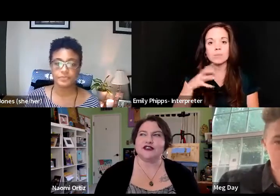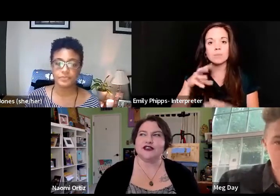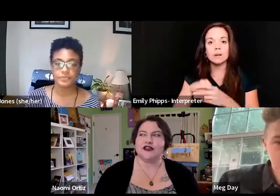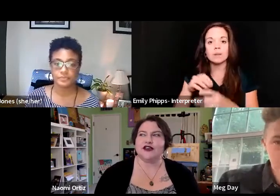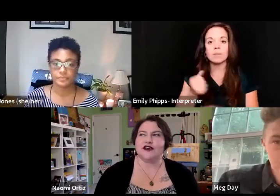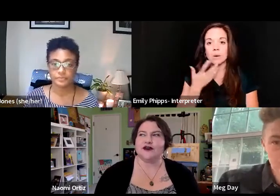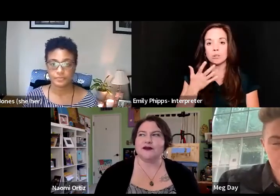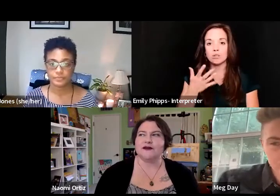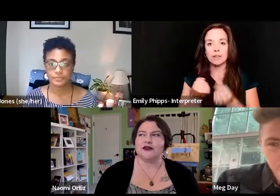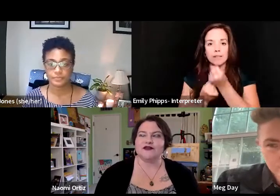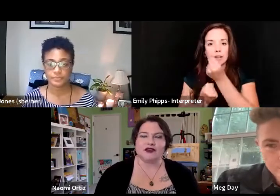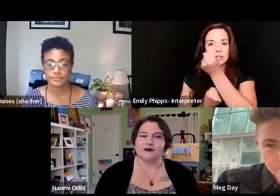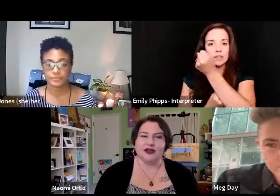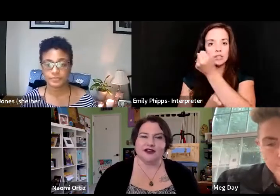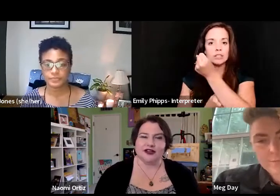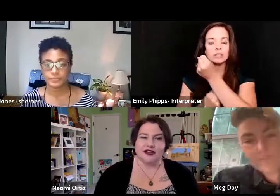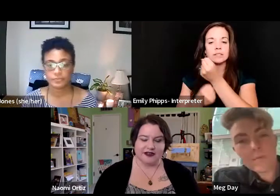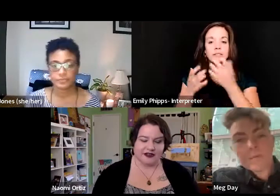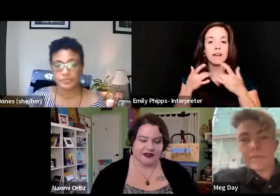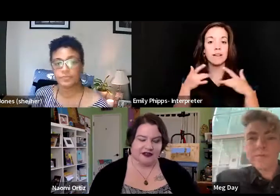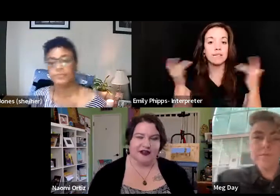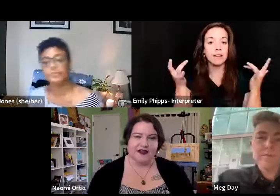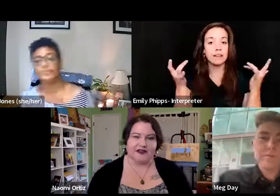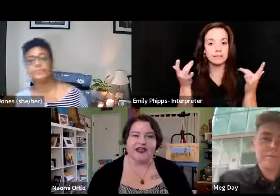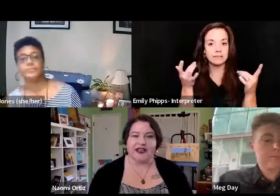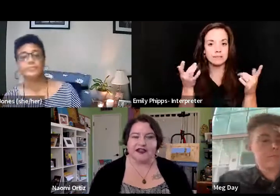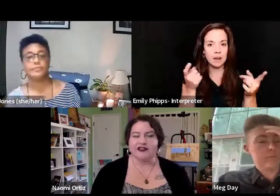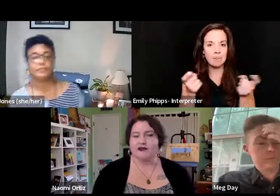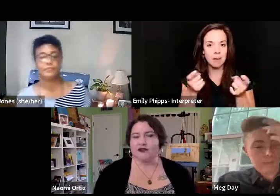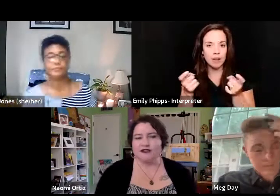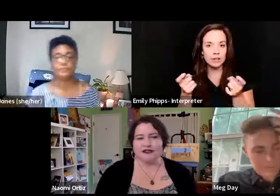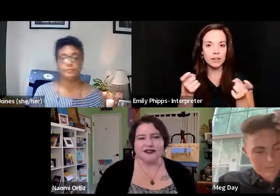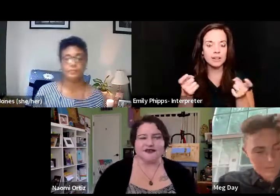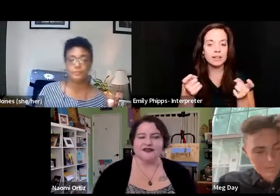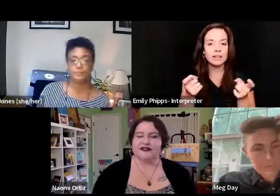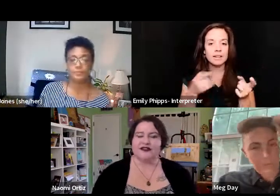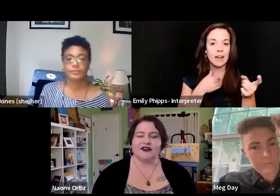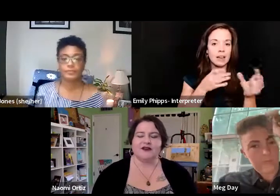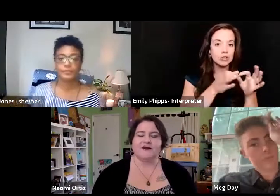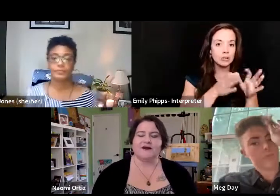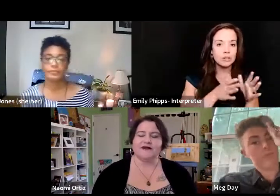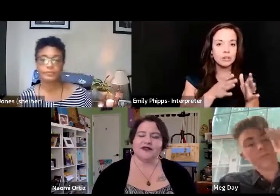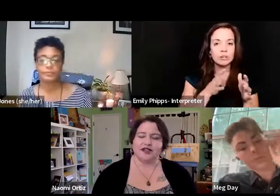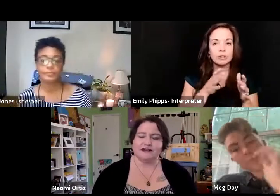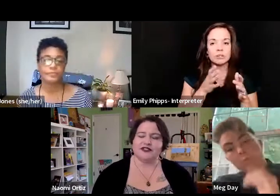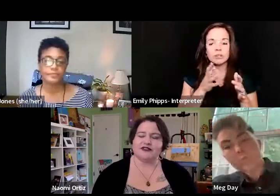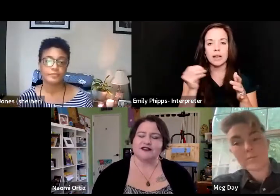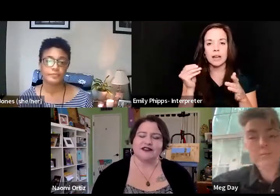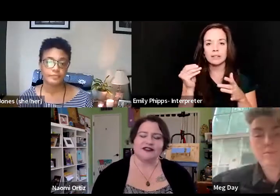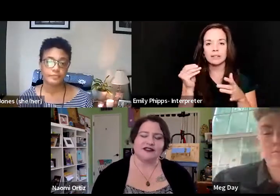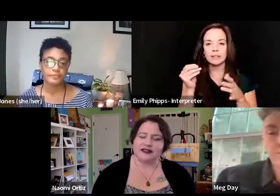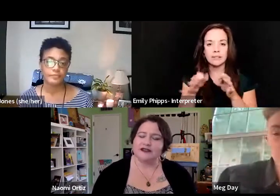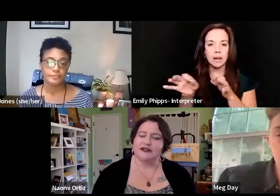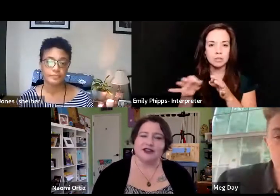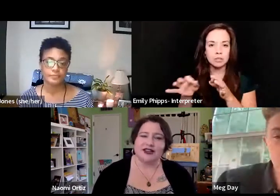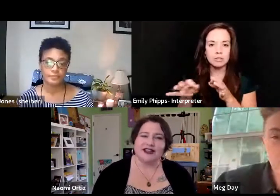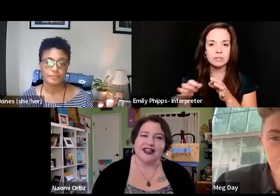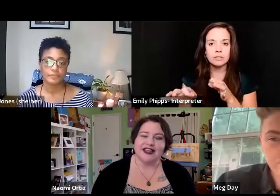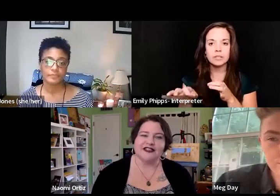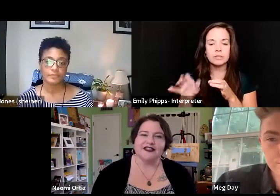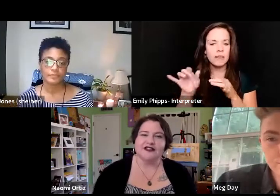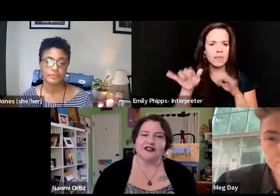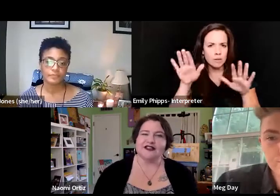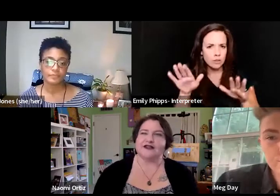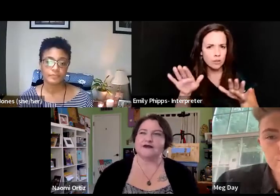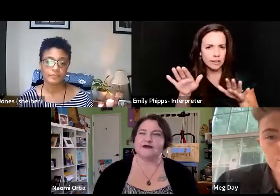um, event moderating, uh, and they had interpreters and, um, caption and that was great.